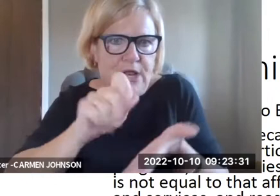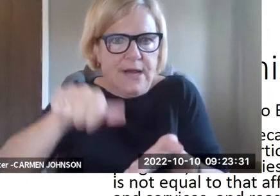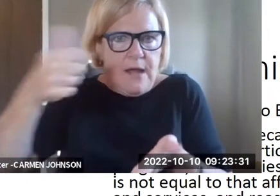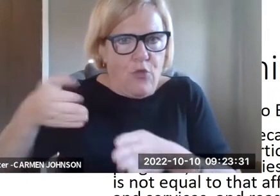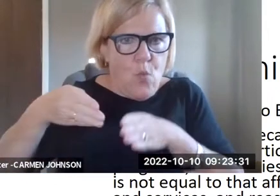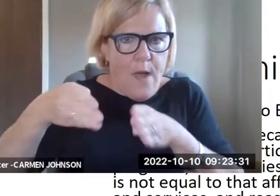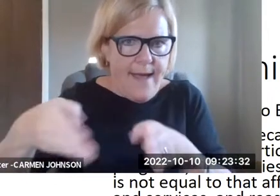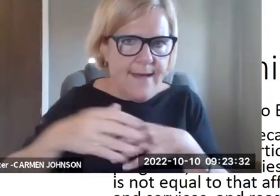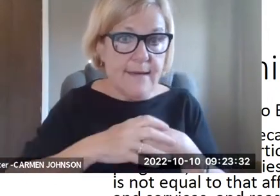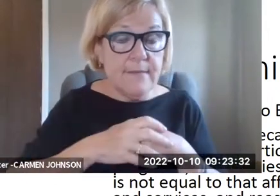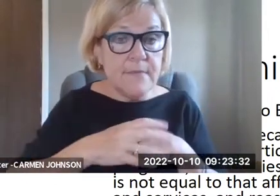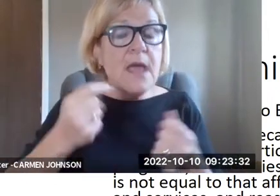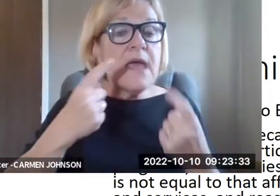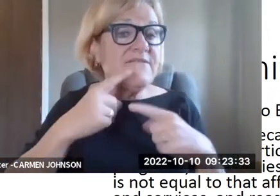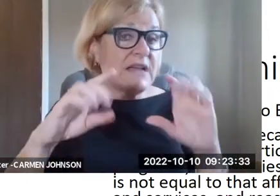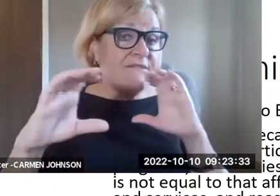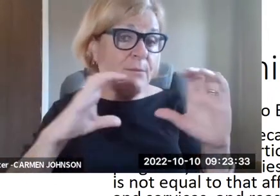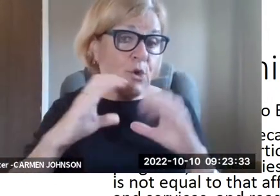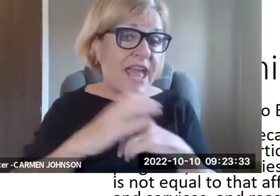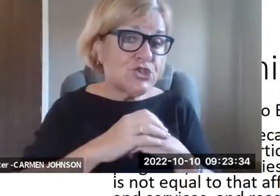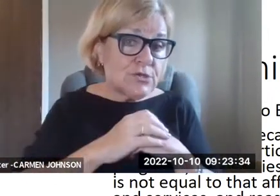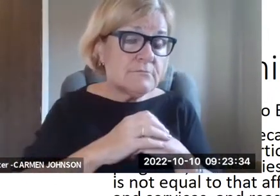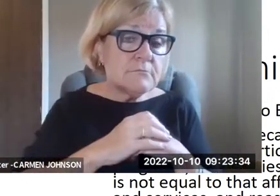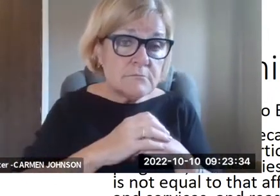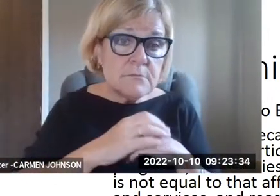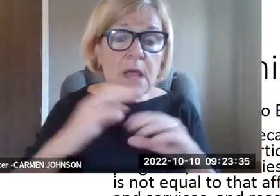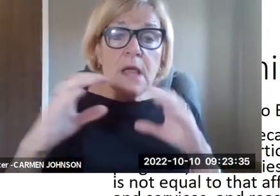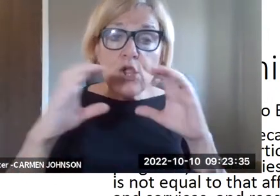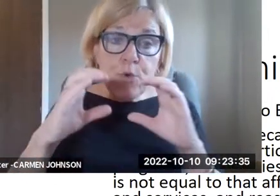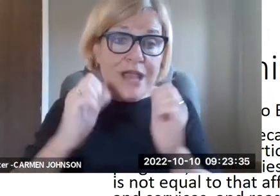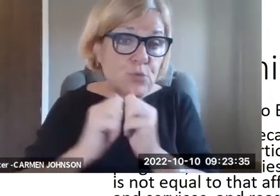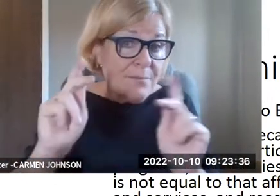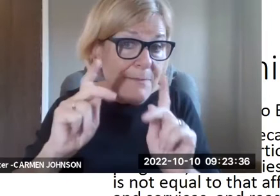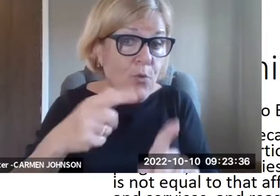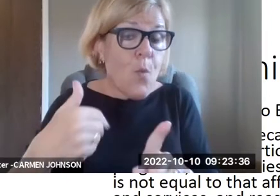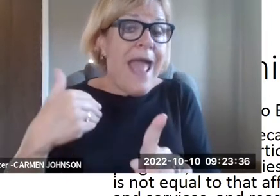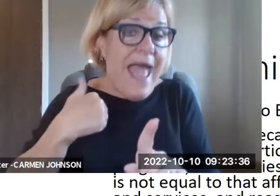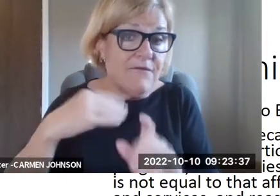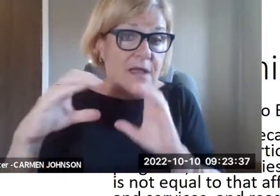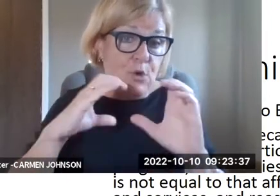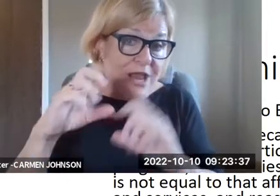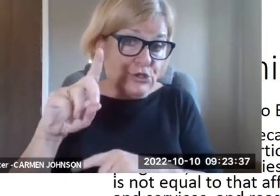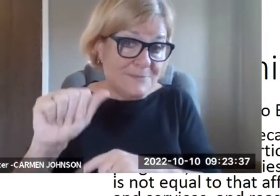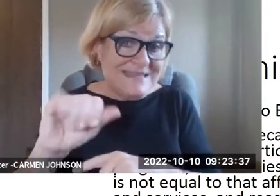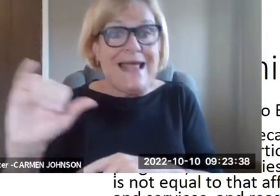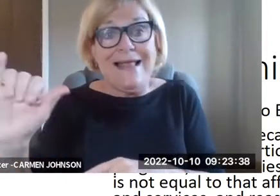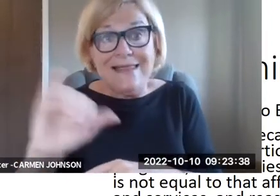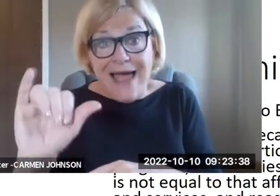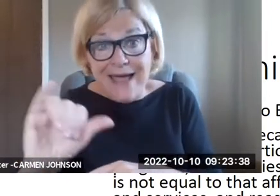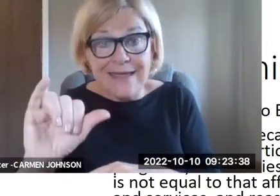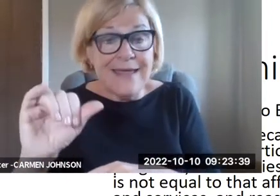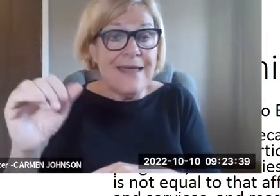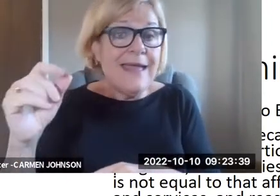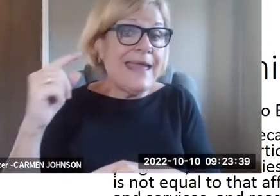you, you can't do that. That's, that's, you need a reasonable modification that allows them to journal in some other way. And effective communication,